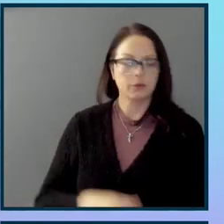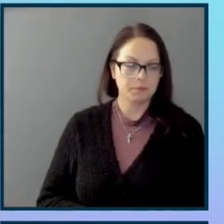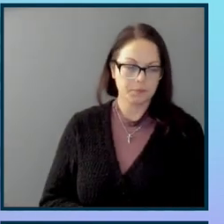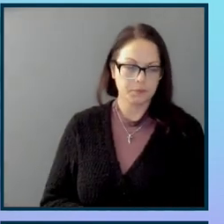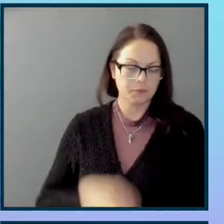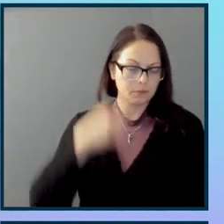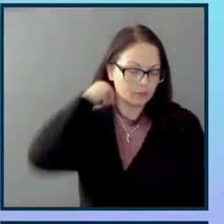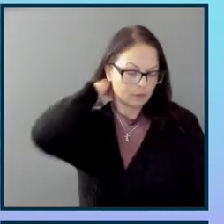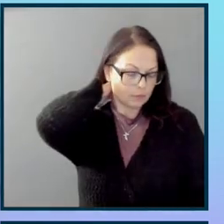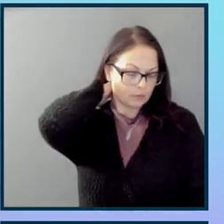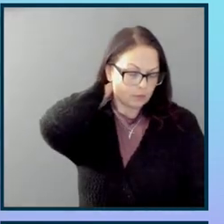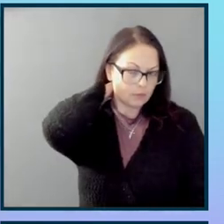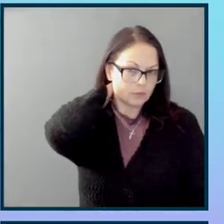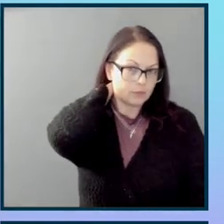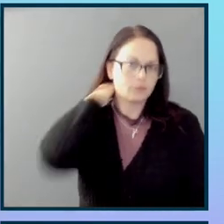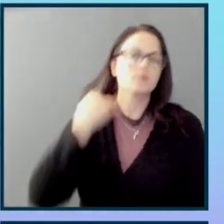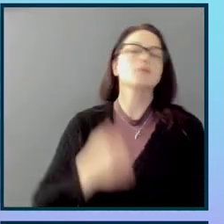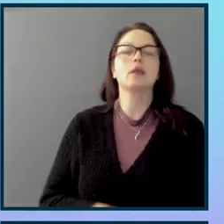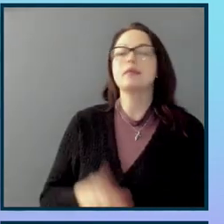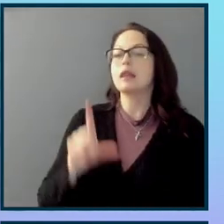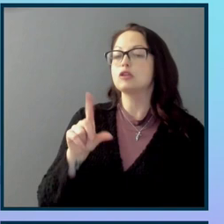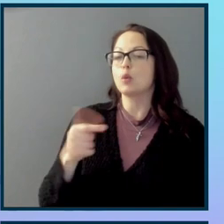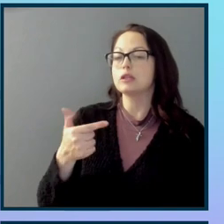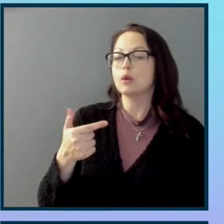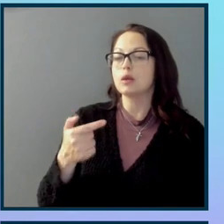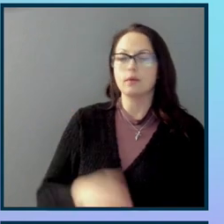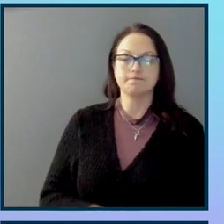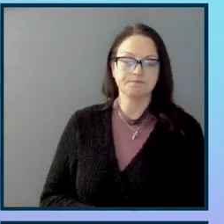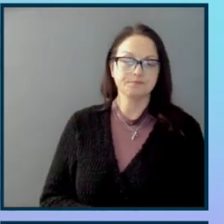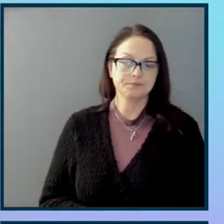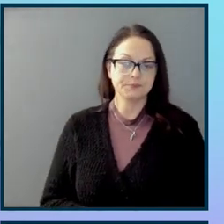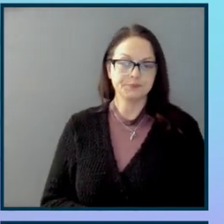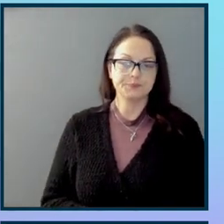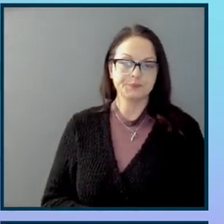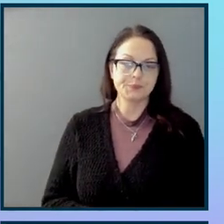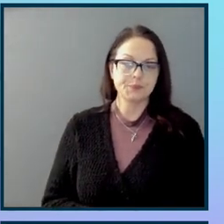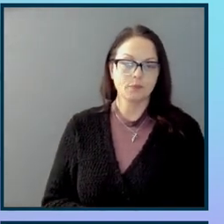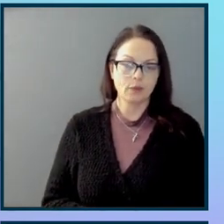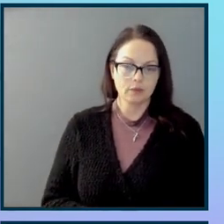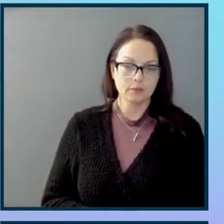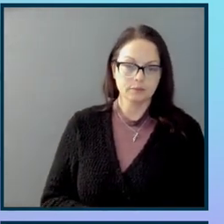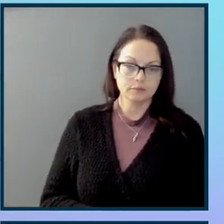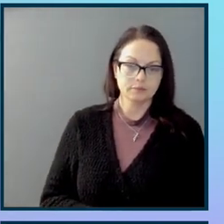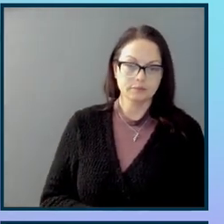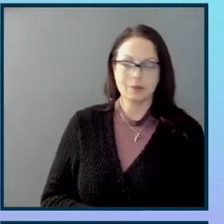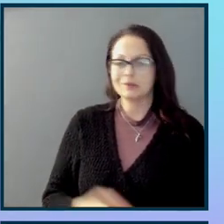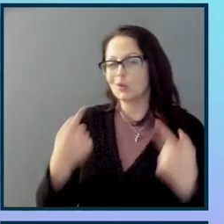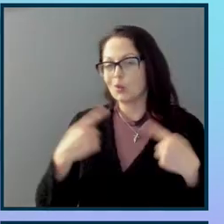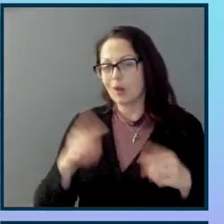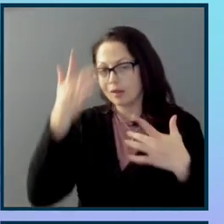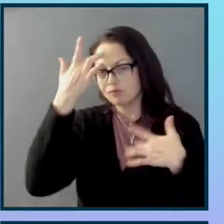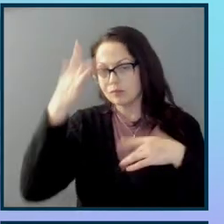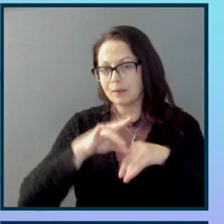Then in 2021, fast forward to this decade. As the pandemic happened,